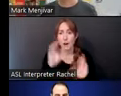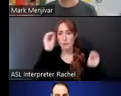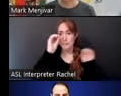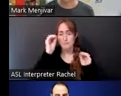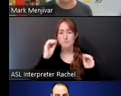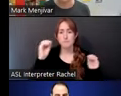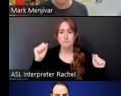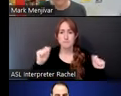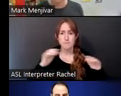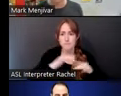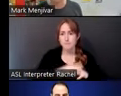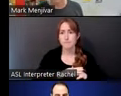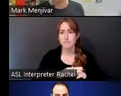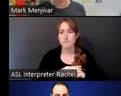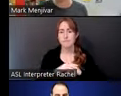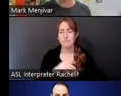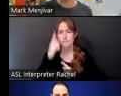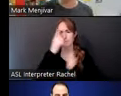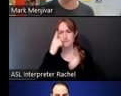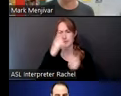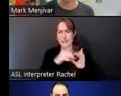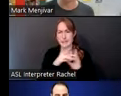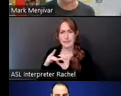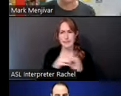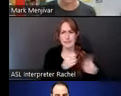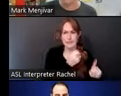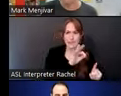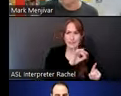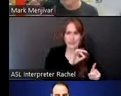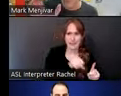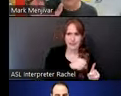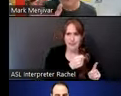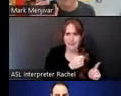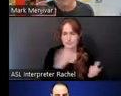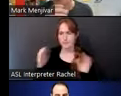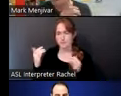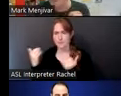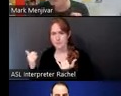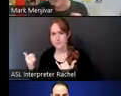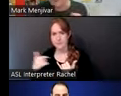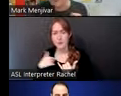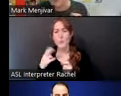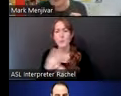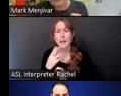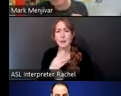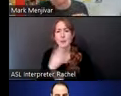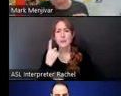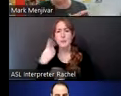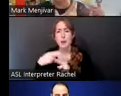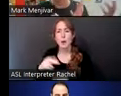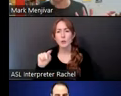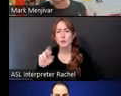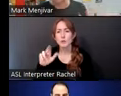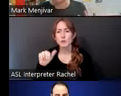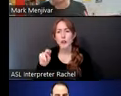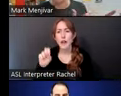now inside of it. And so a strategy, instead of just using a normal speaker, I use these small little things that are called transducers, or some